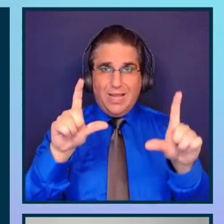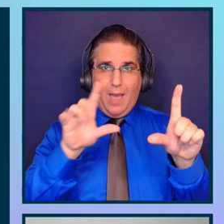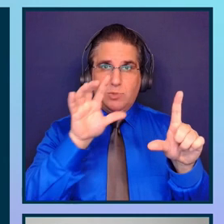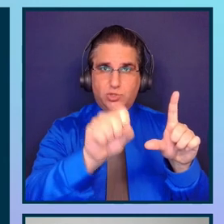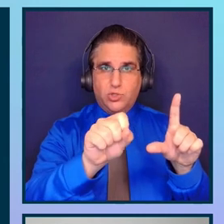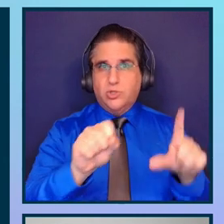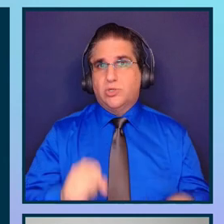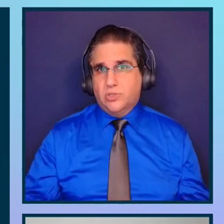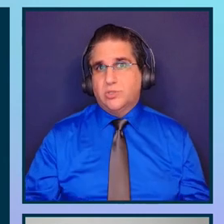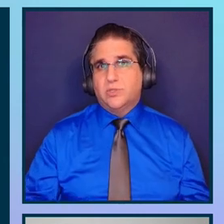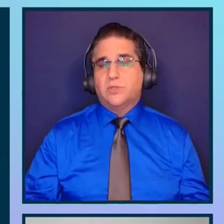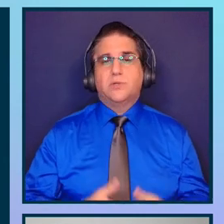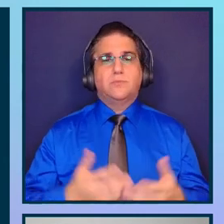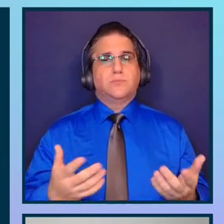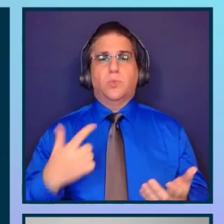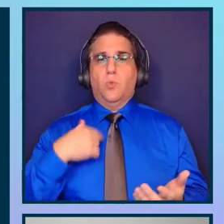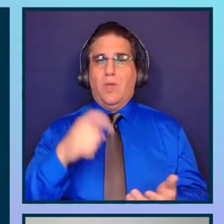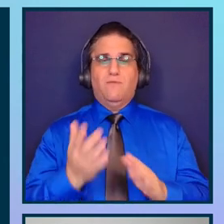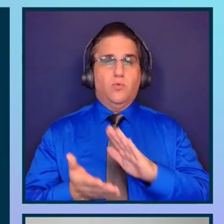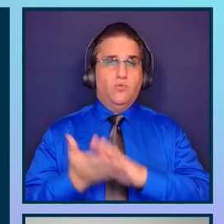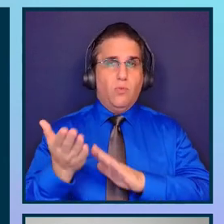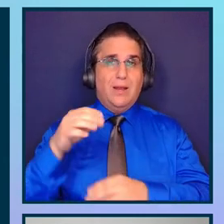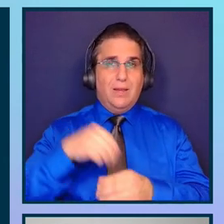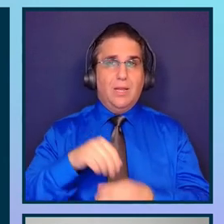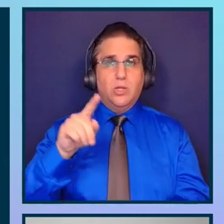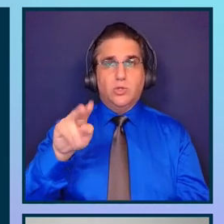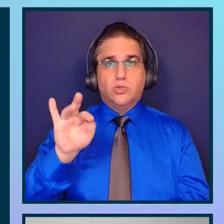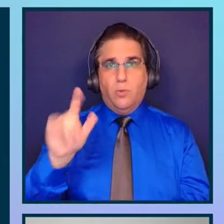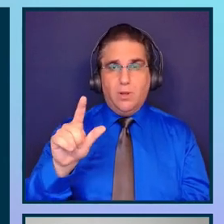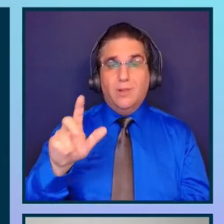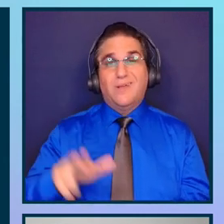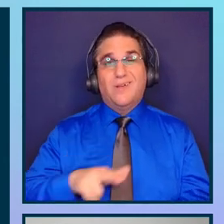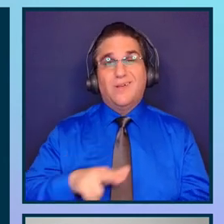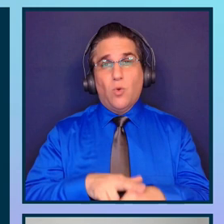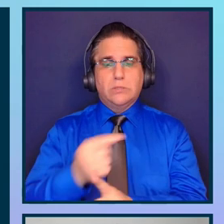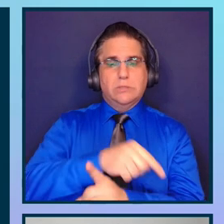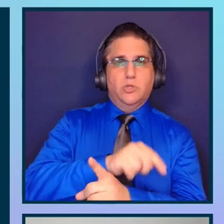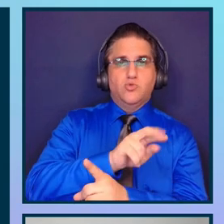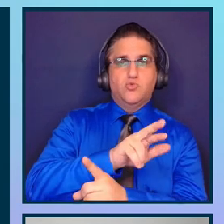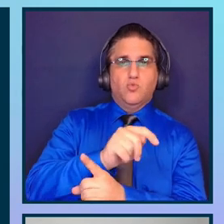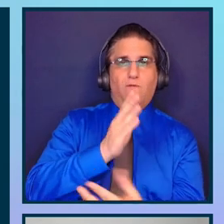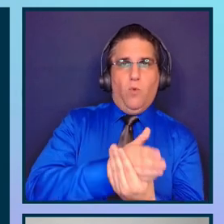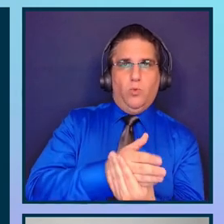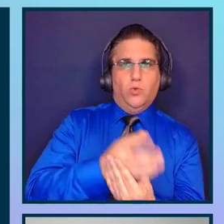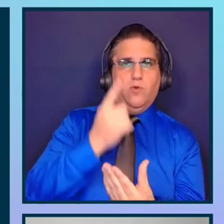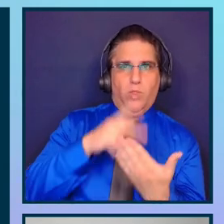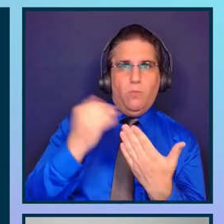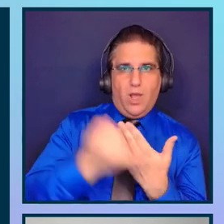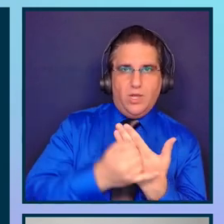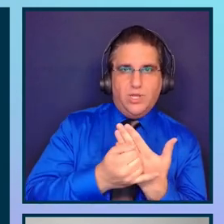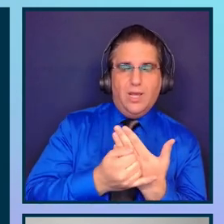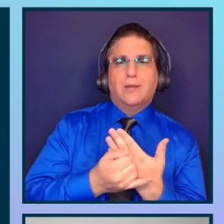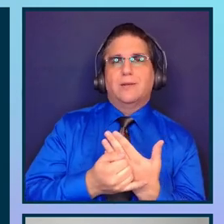So we just need to run in the terminal, of course, in the root folder of our product, of